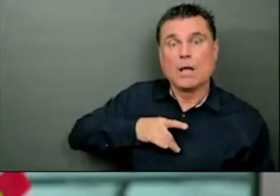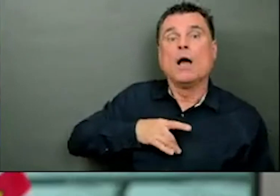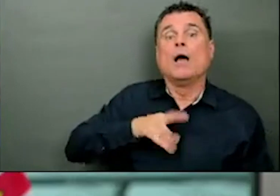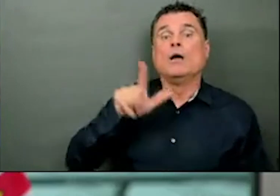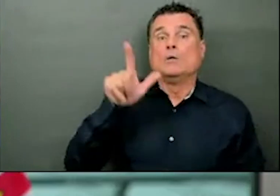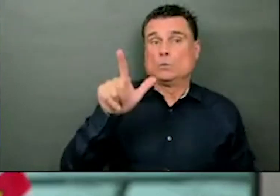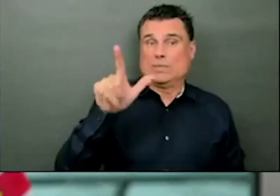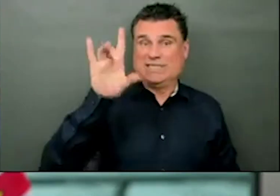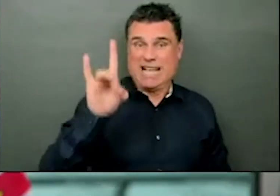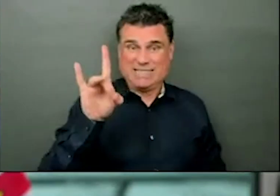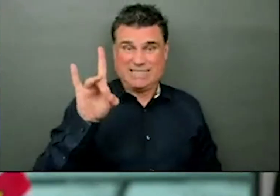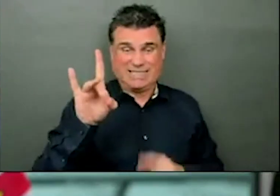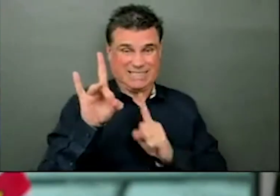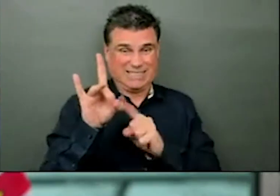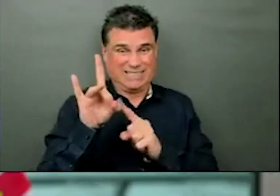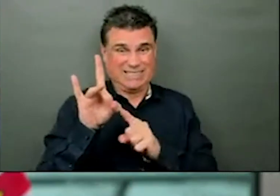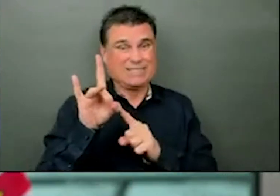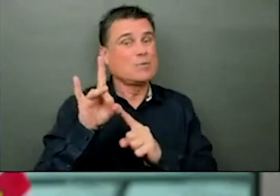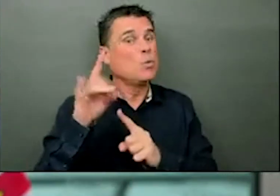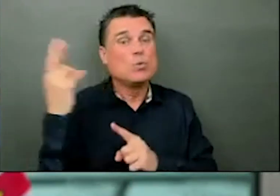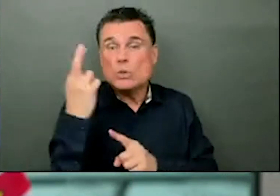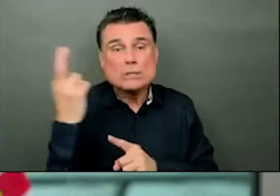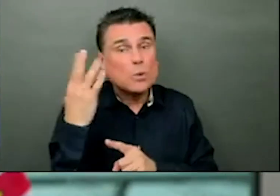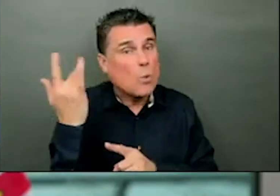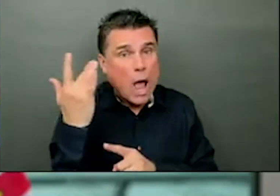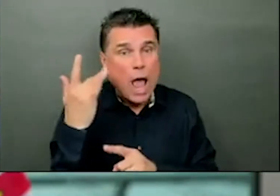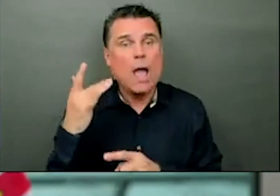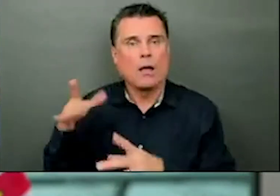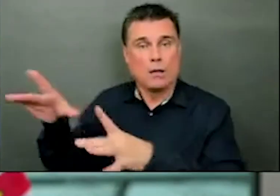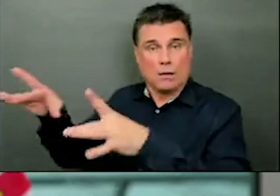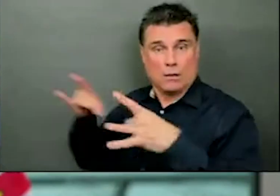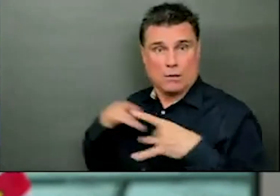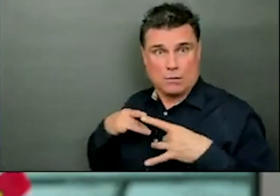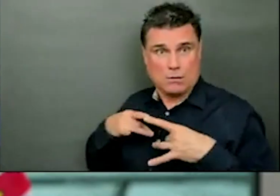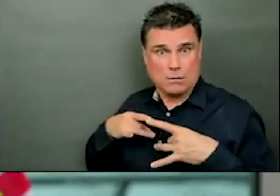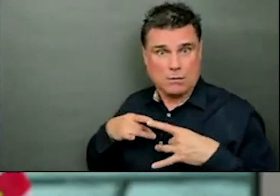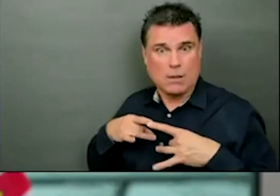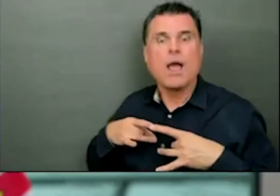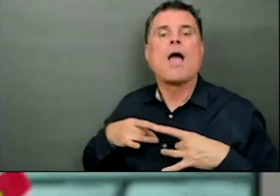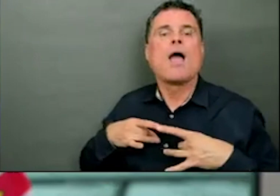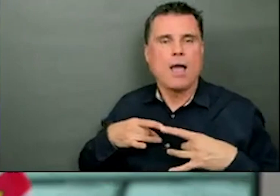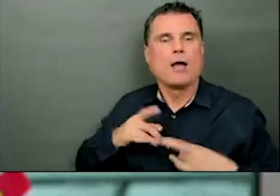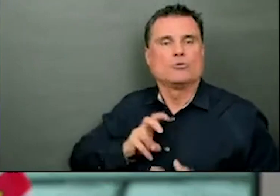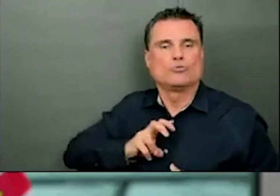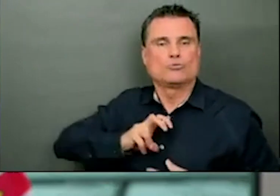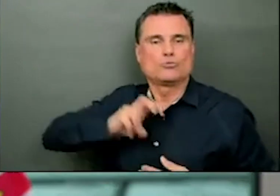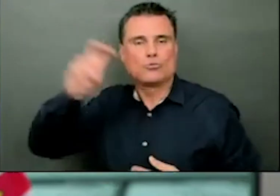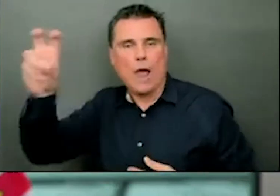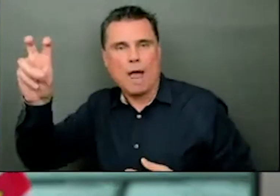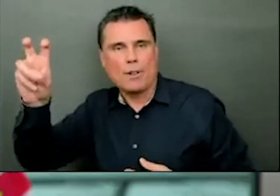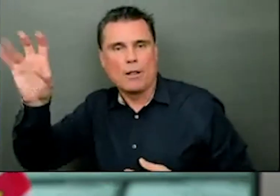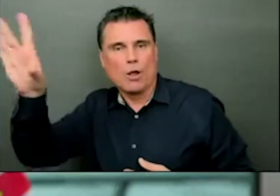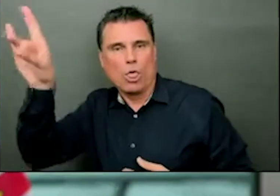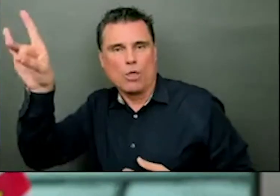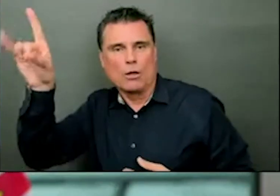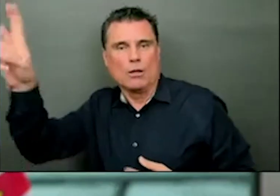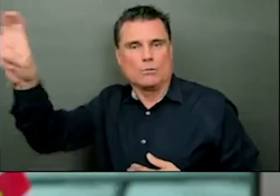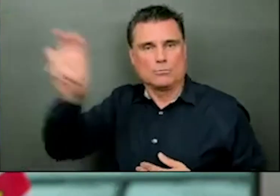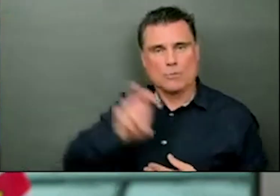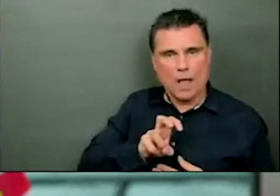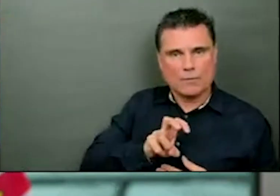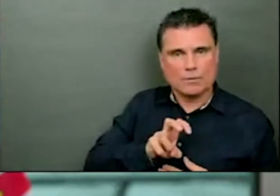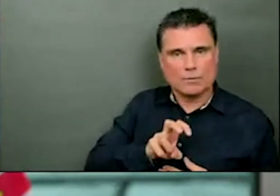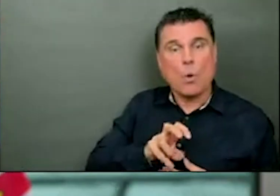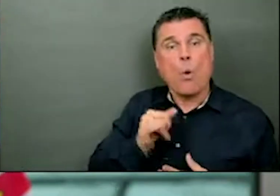somebody who was a close contact of somebody who travelled or has been a confirmed